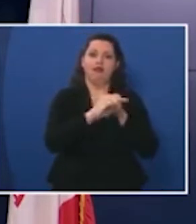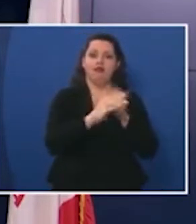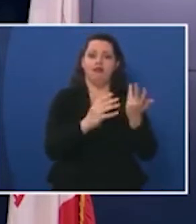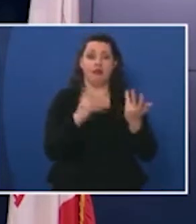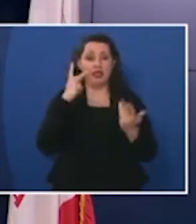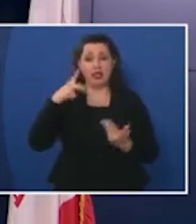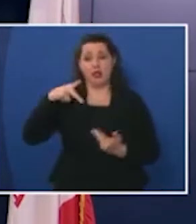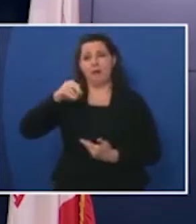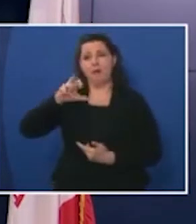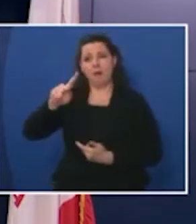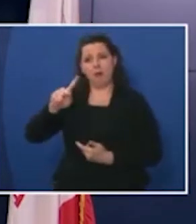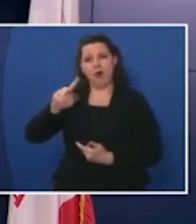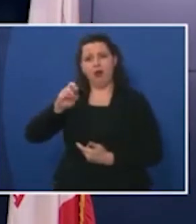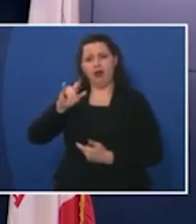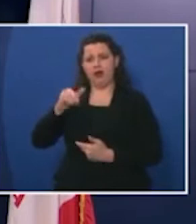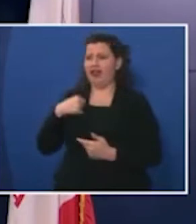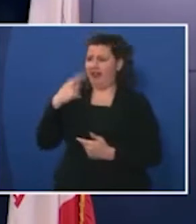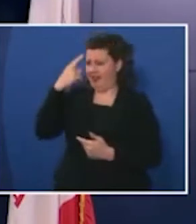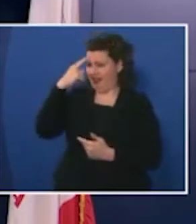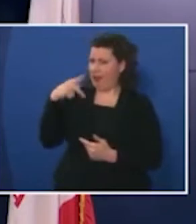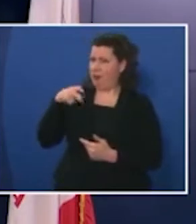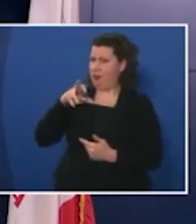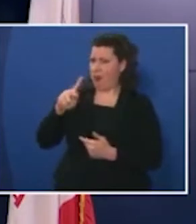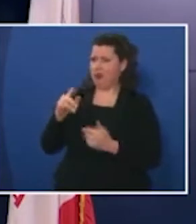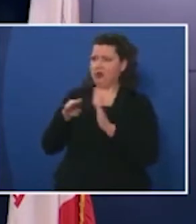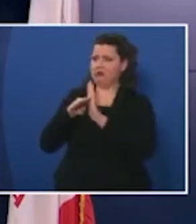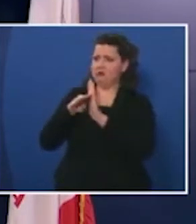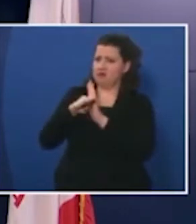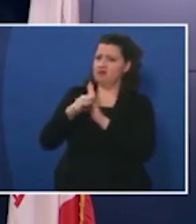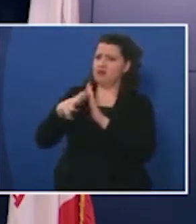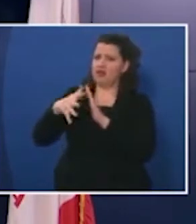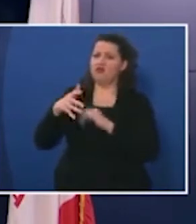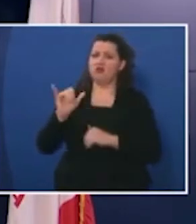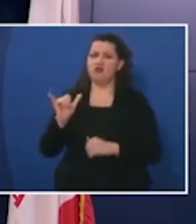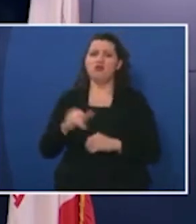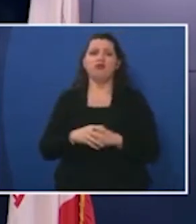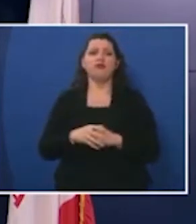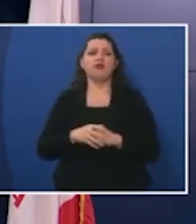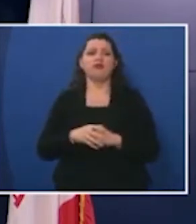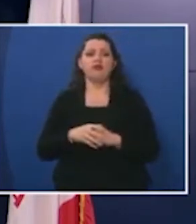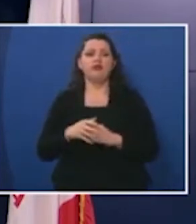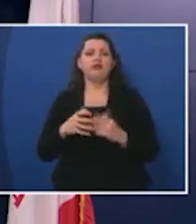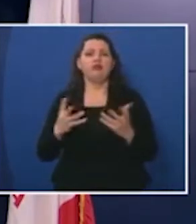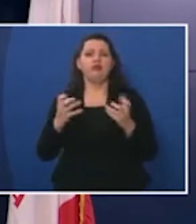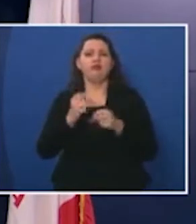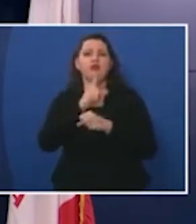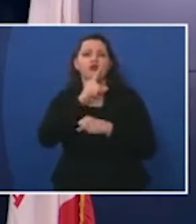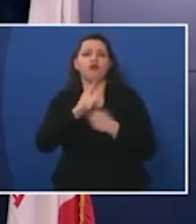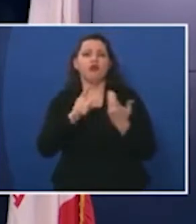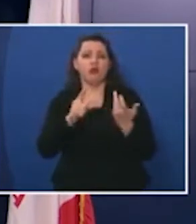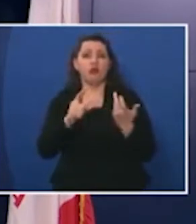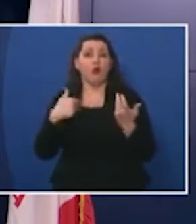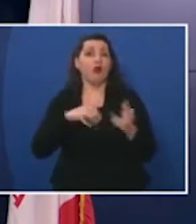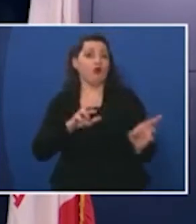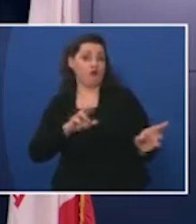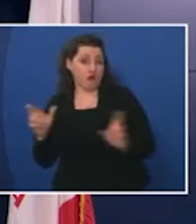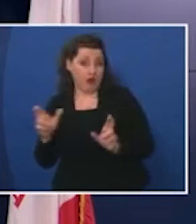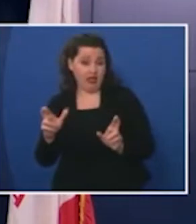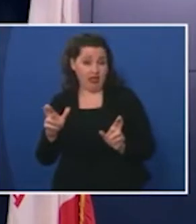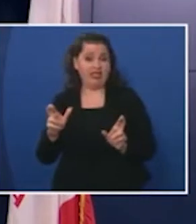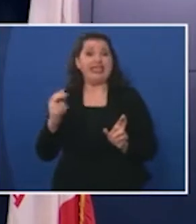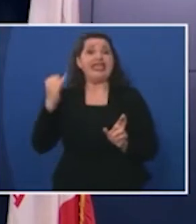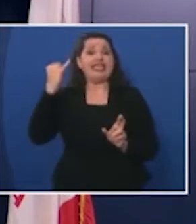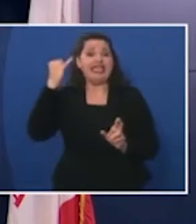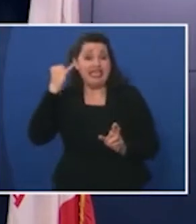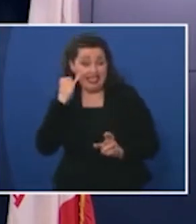Polk County I think it's somewhat stabilizing too um and then and then we want to make sure that we're you know we're prepared in case we